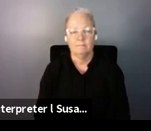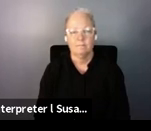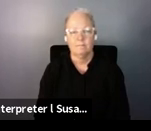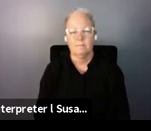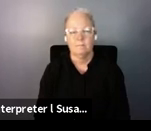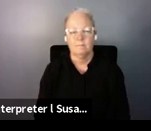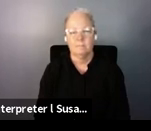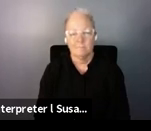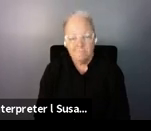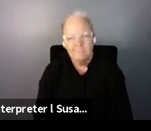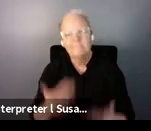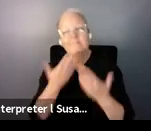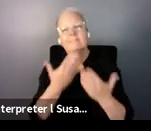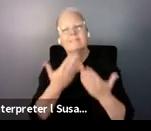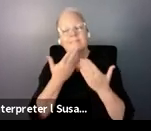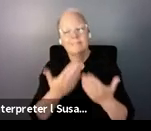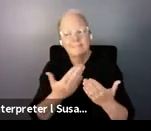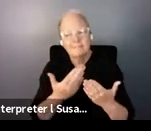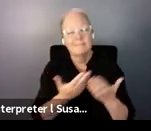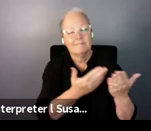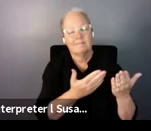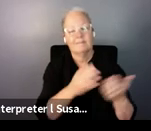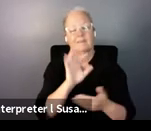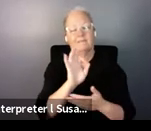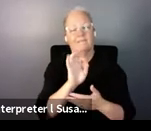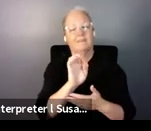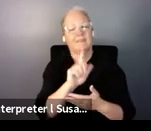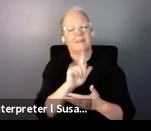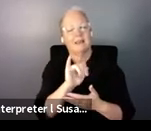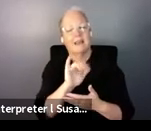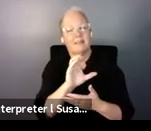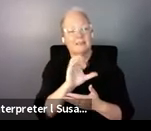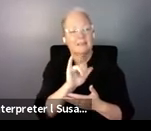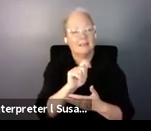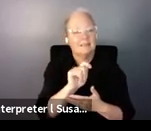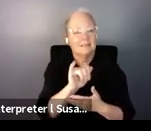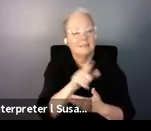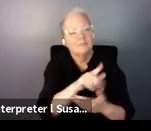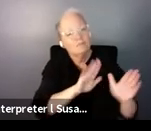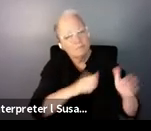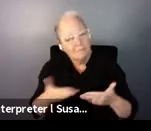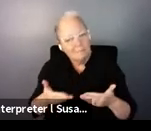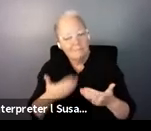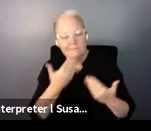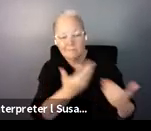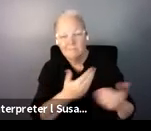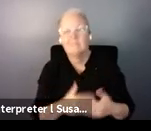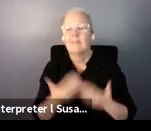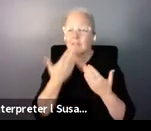Thank you very much, Felicity, for this introduction and thank you all for joining us today.